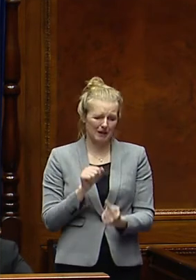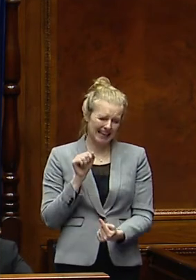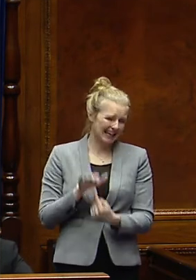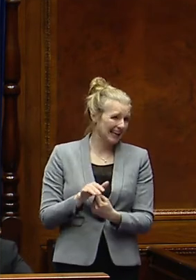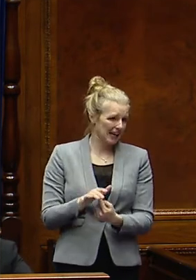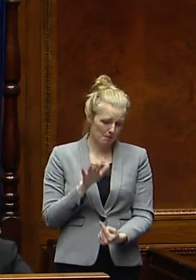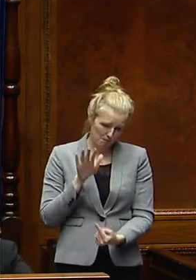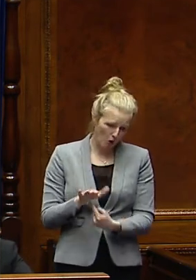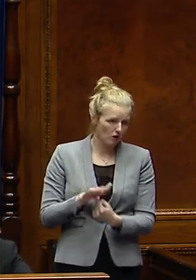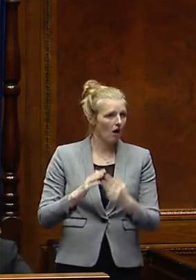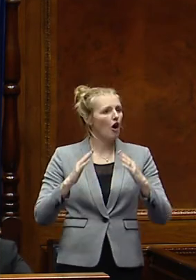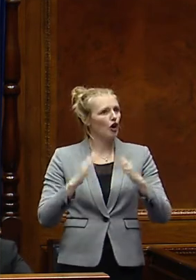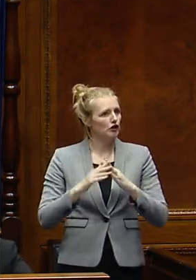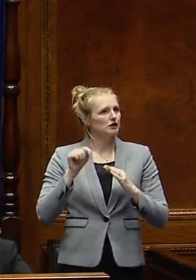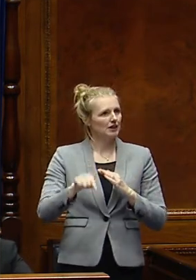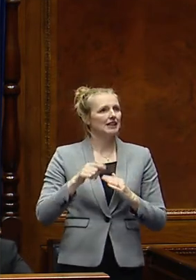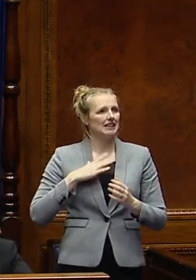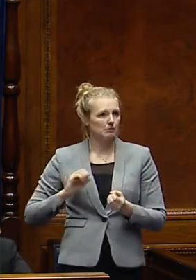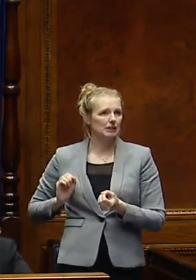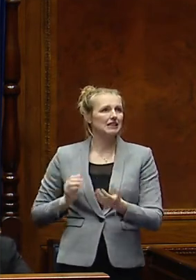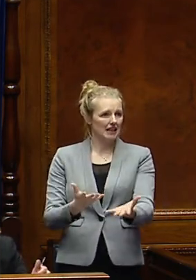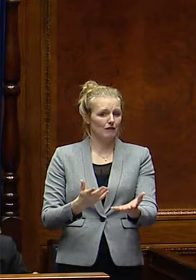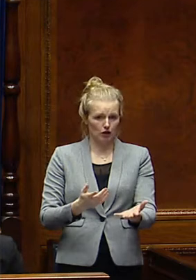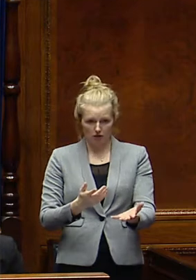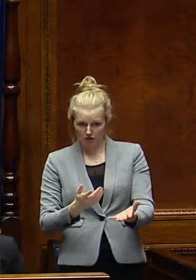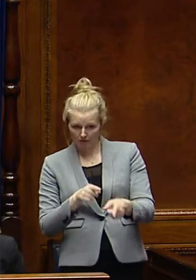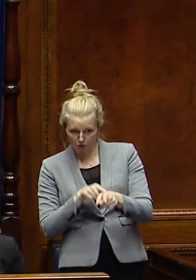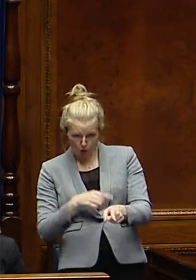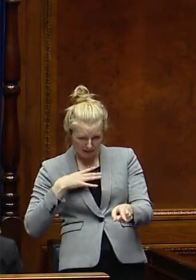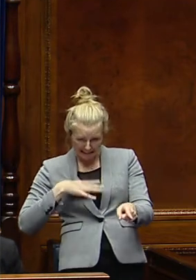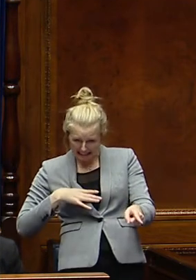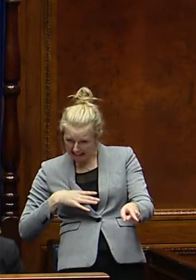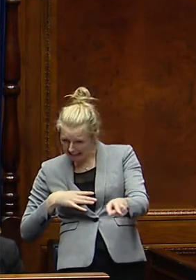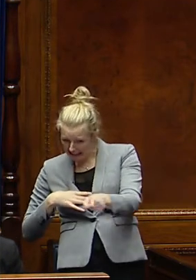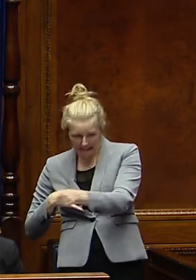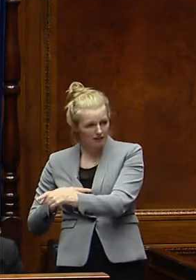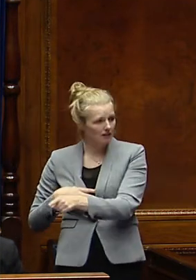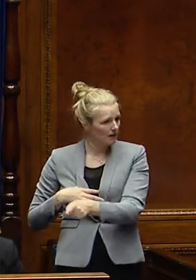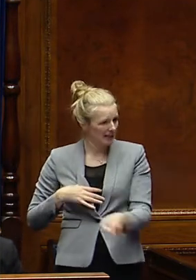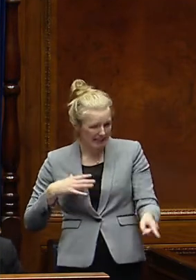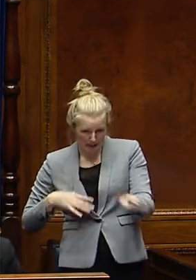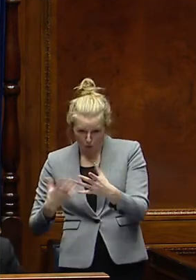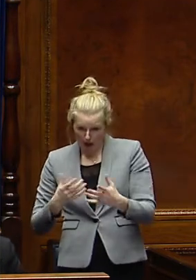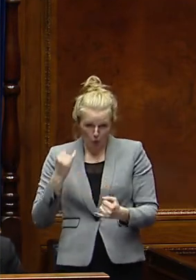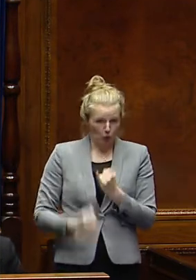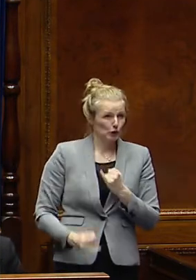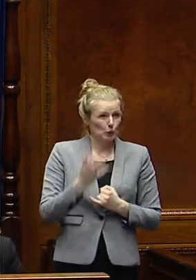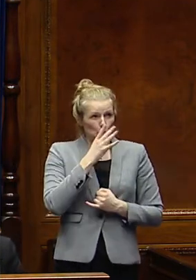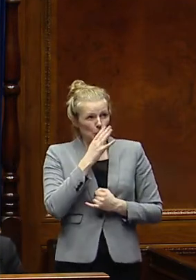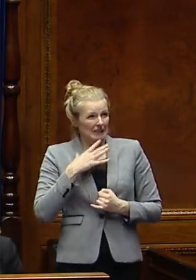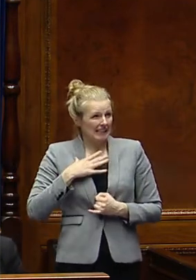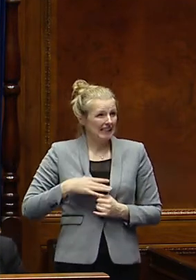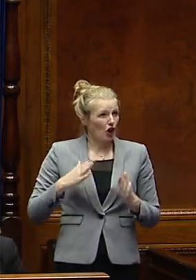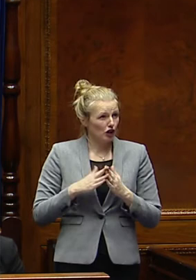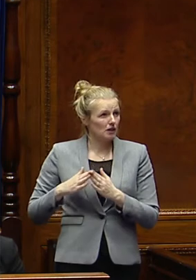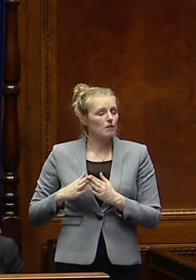will be that housing needs to be delivered on the basis of need and objective need in terms of where the greatest need is and the